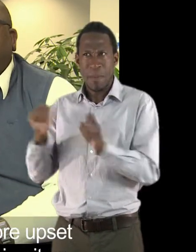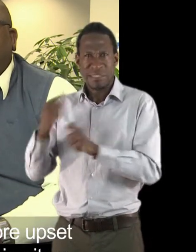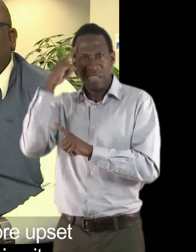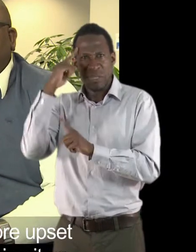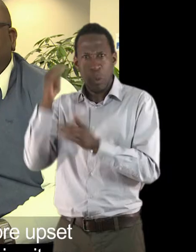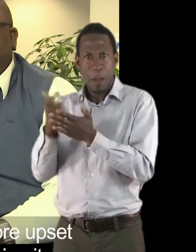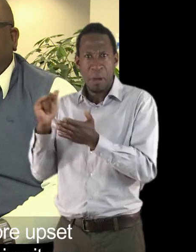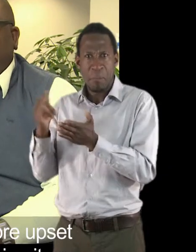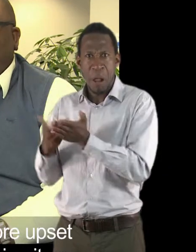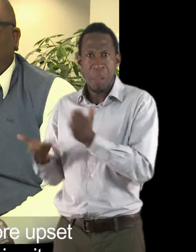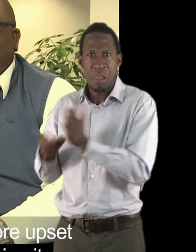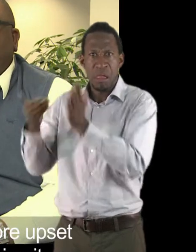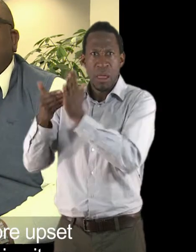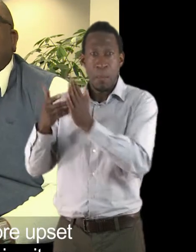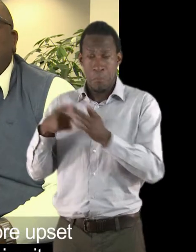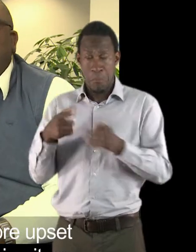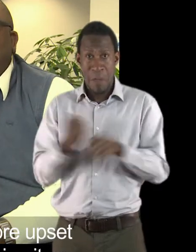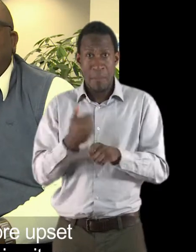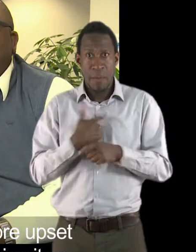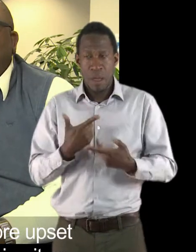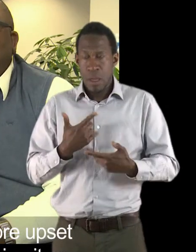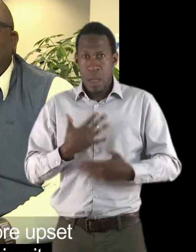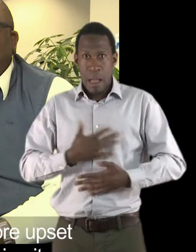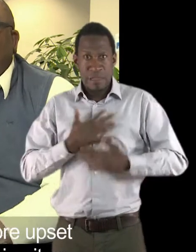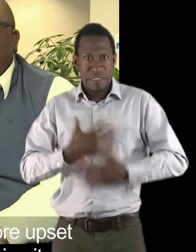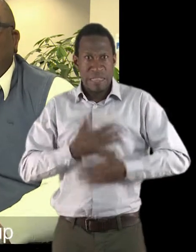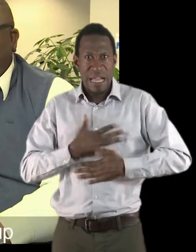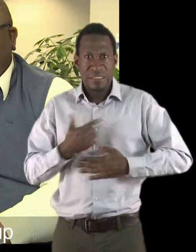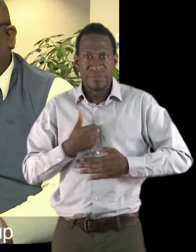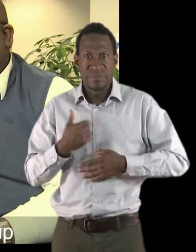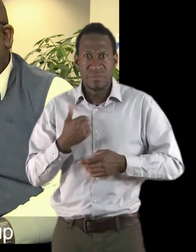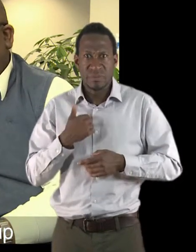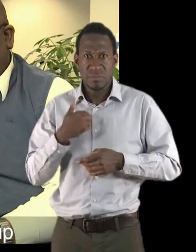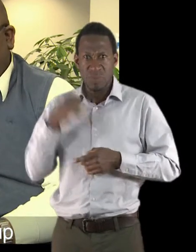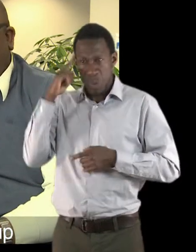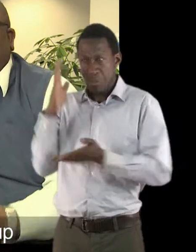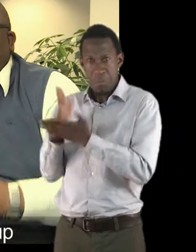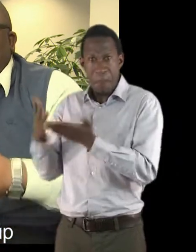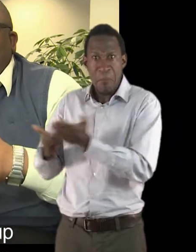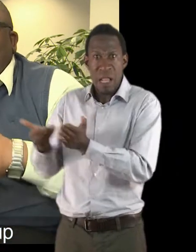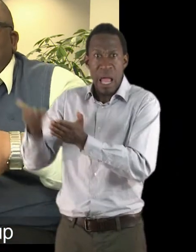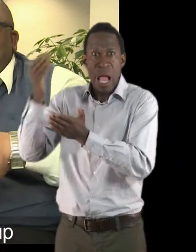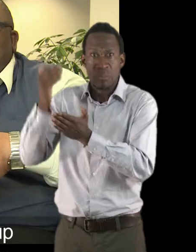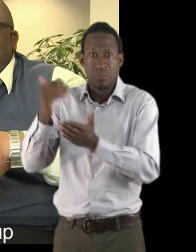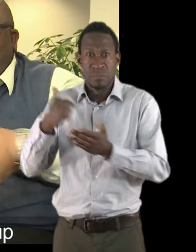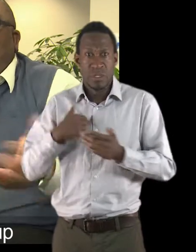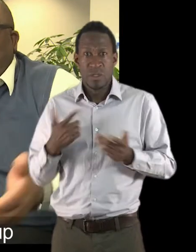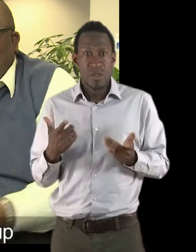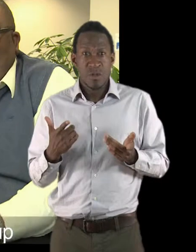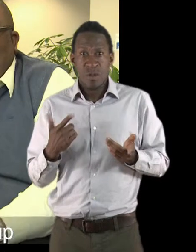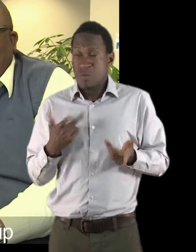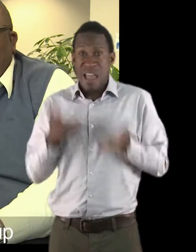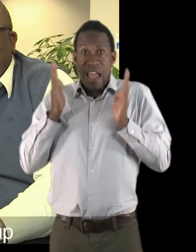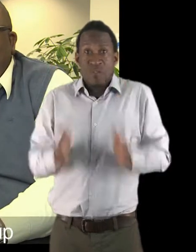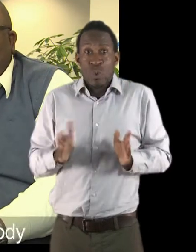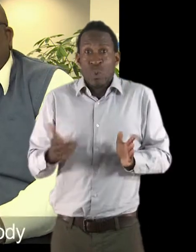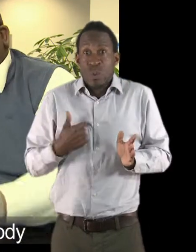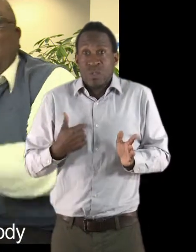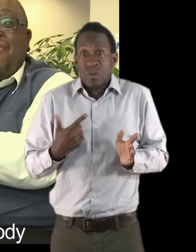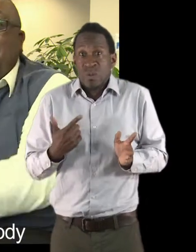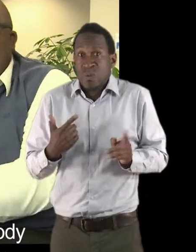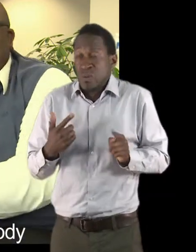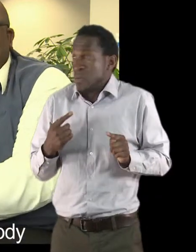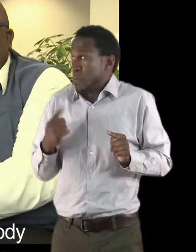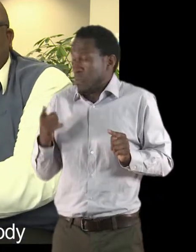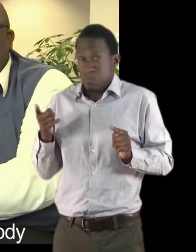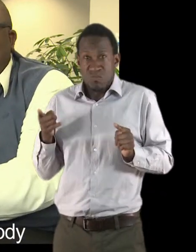upset because I thought they were making it up and I would make up what I thought it was because